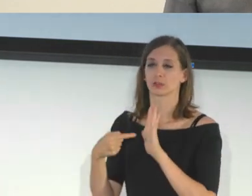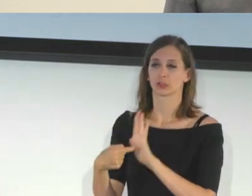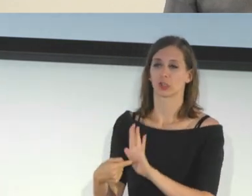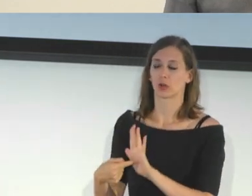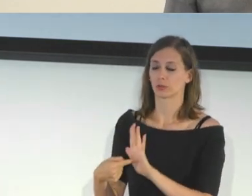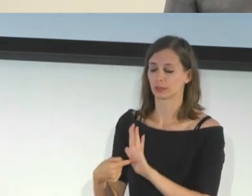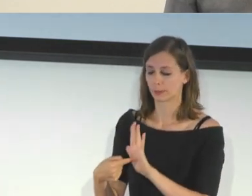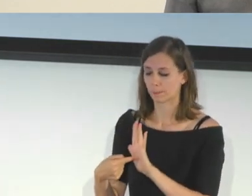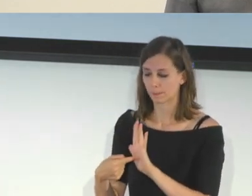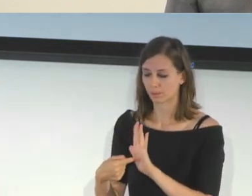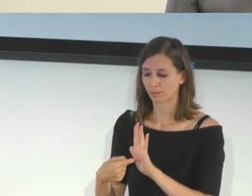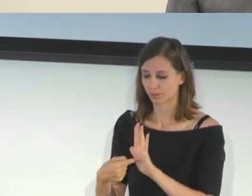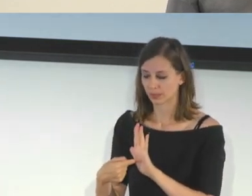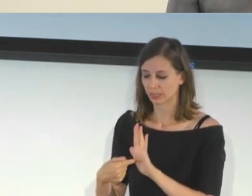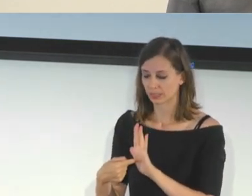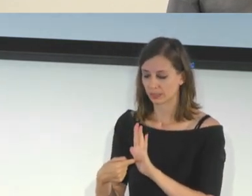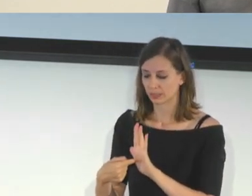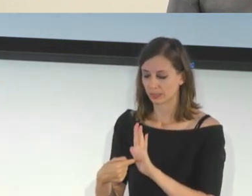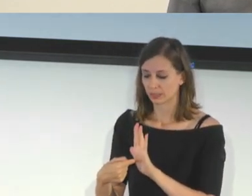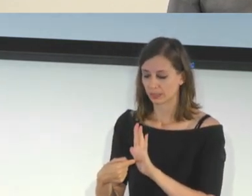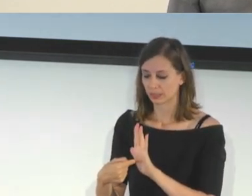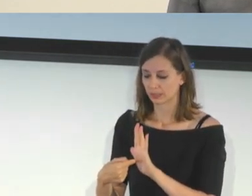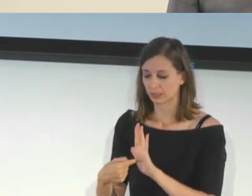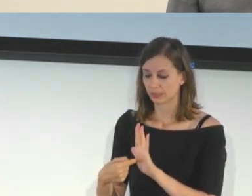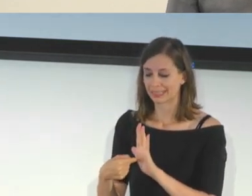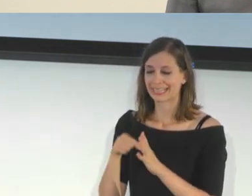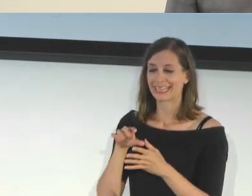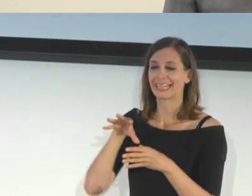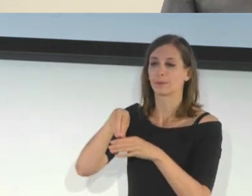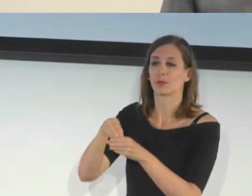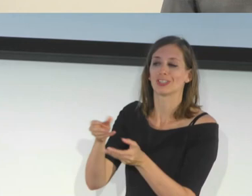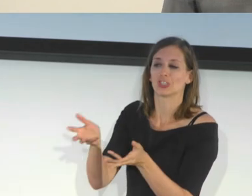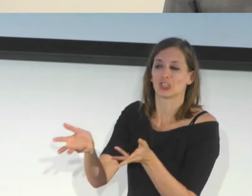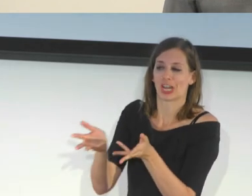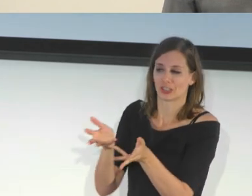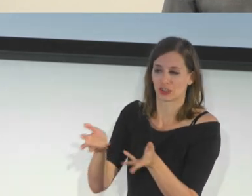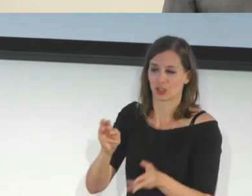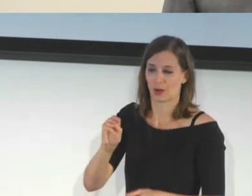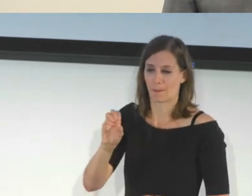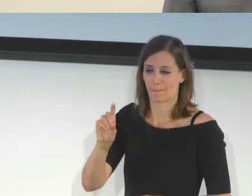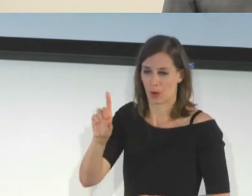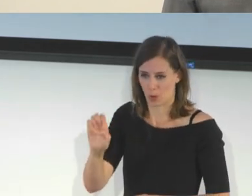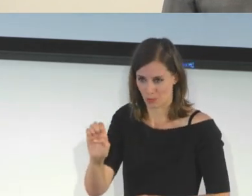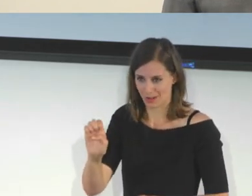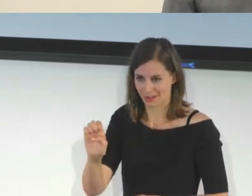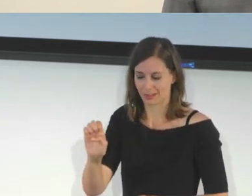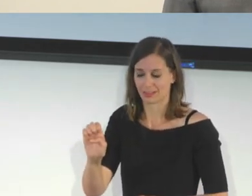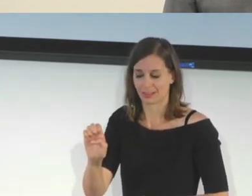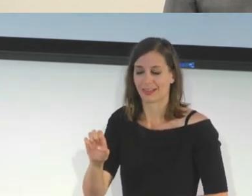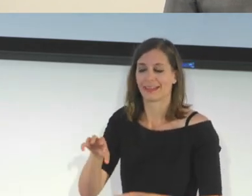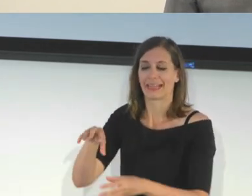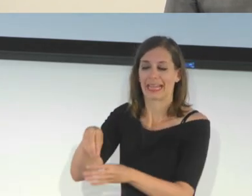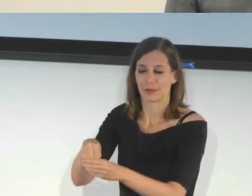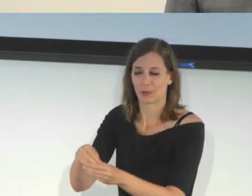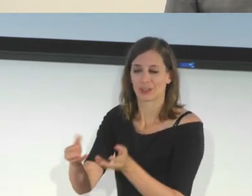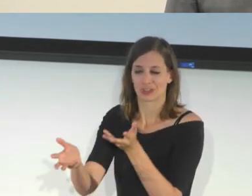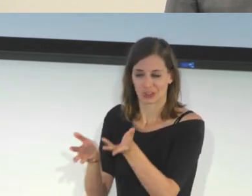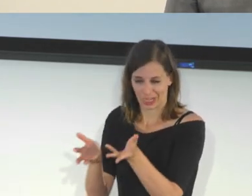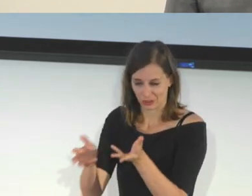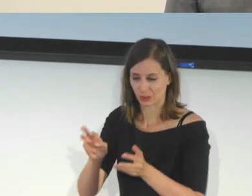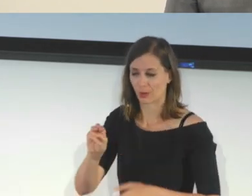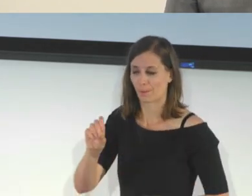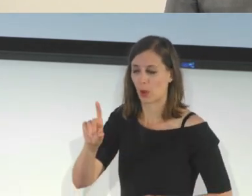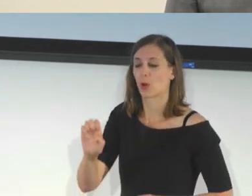do an input gesture mode that allows the user to do